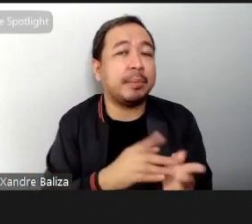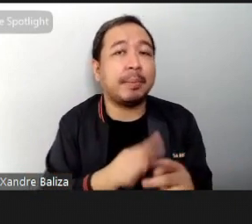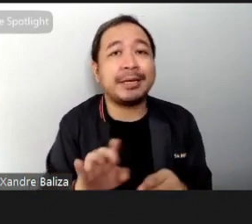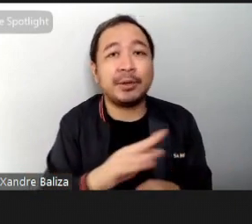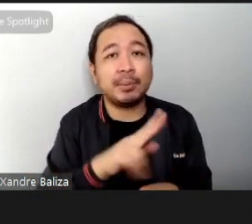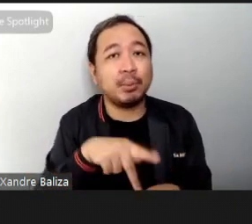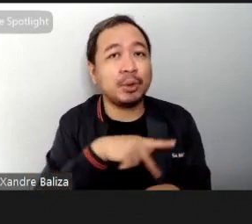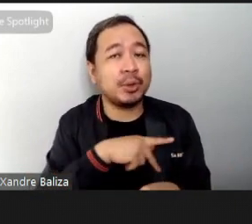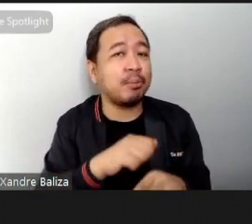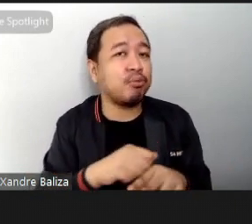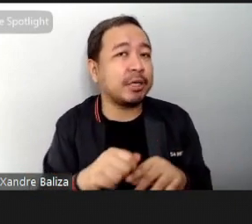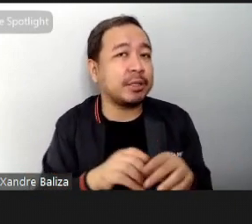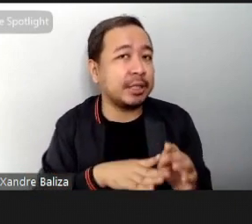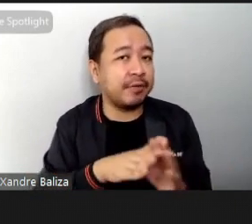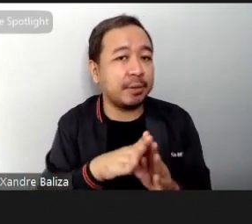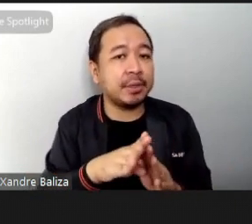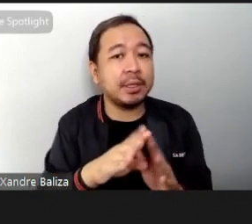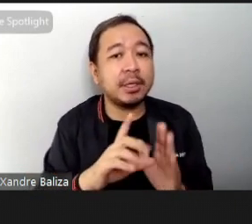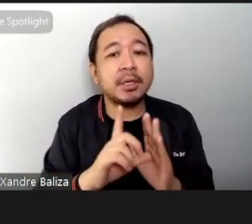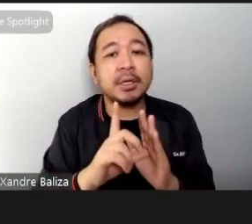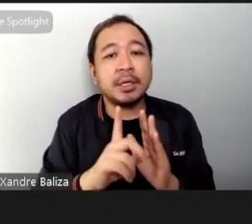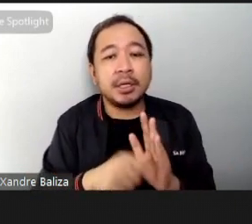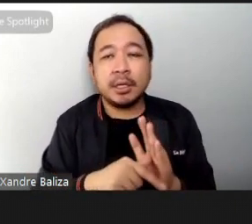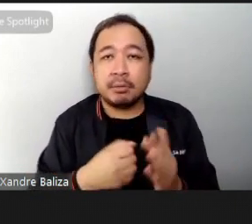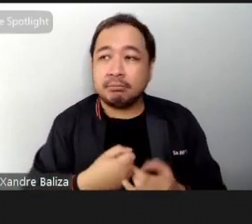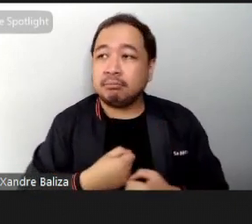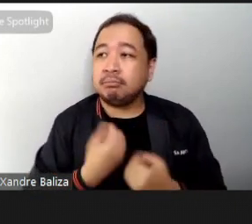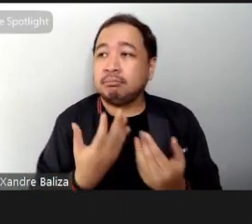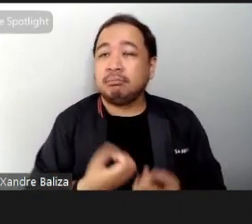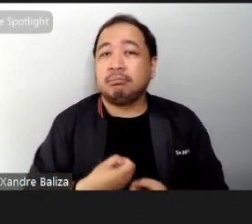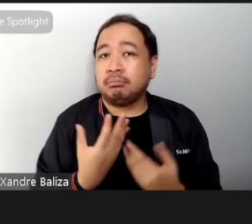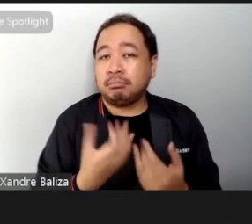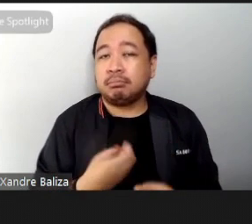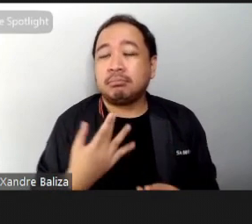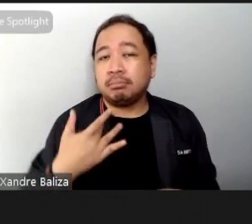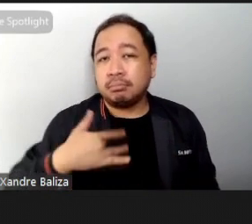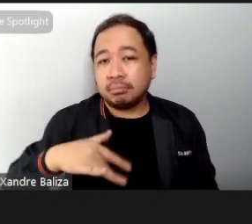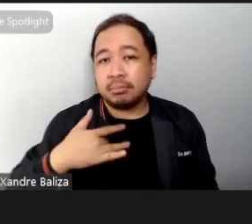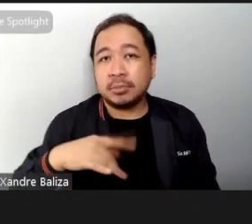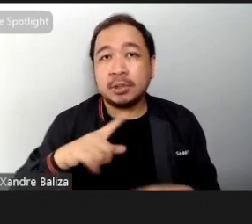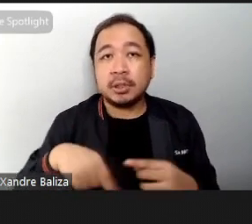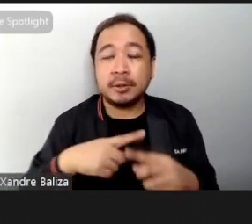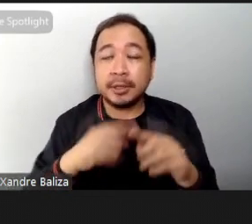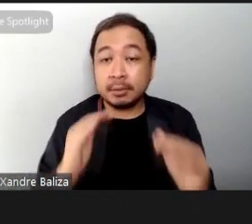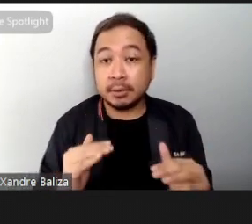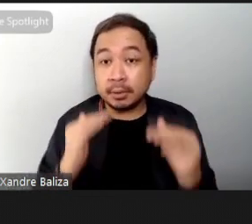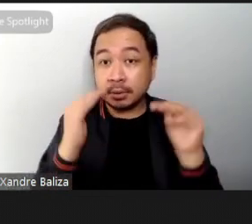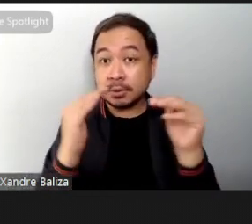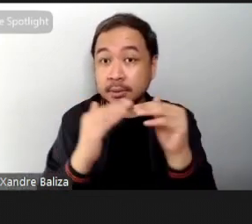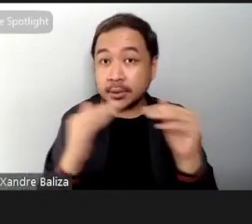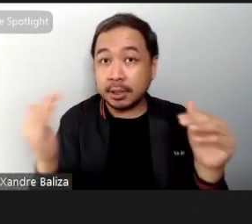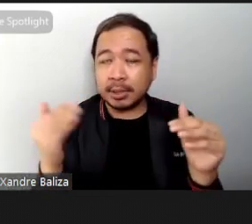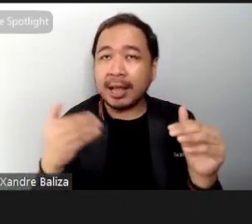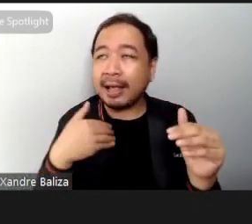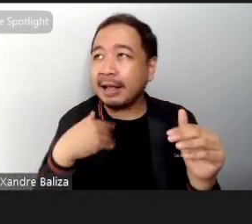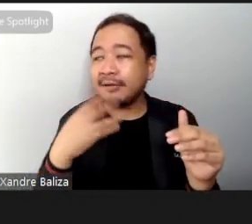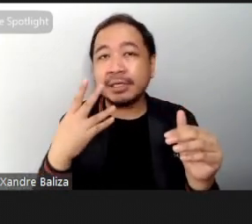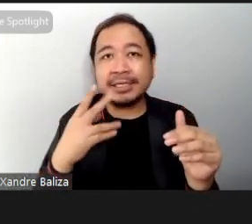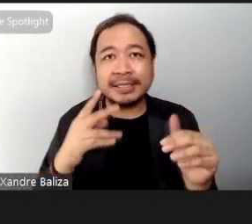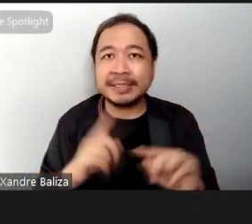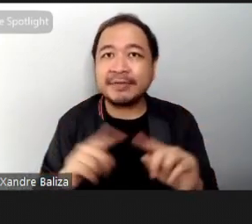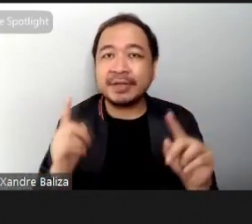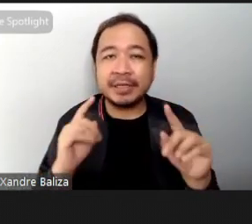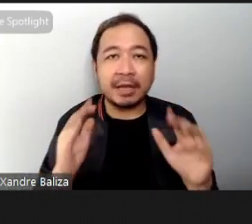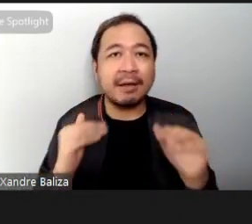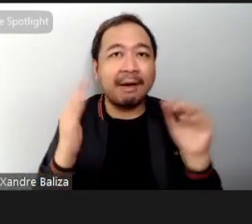develops you end up developing your form and expression key and when you reach this level of skill you unlock a sort of flow state which is very addictive